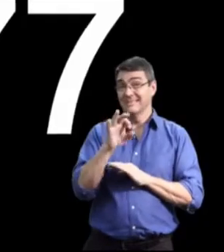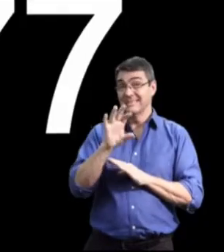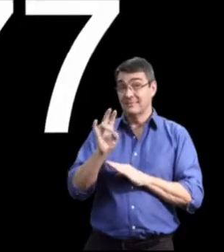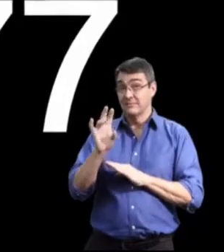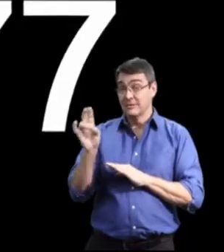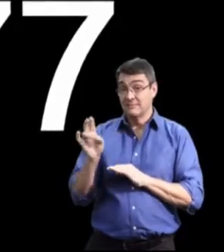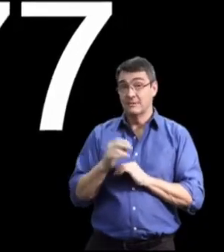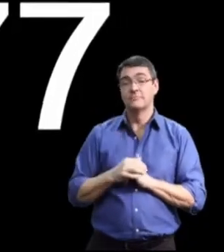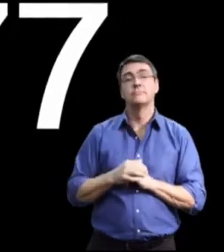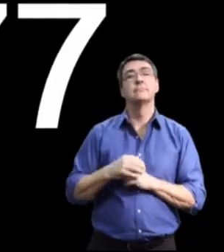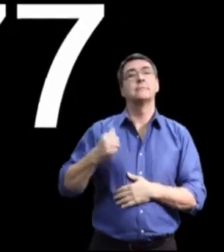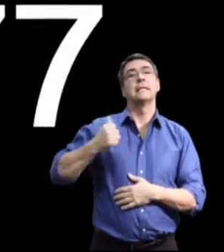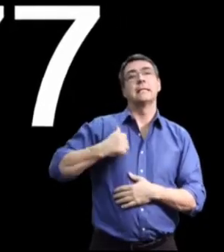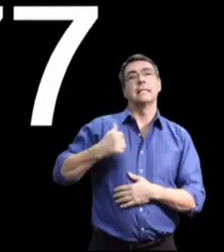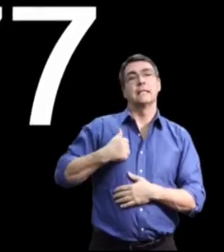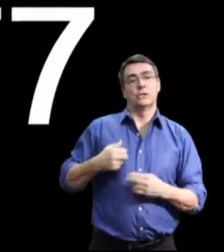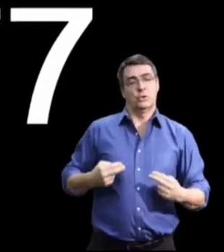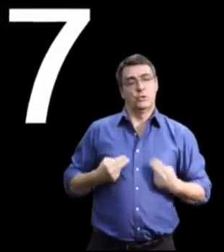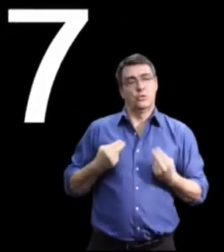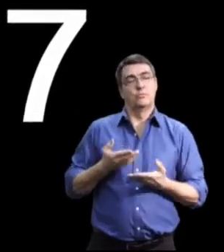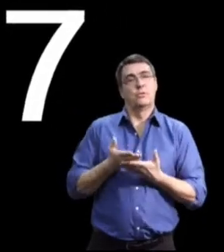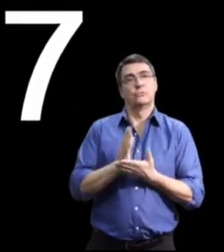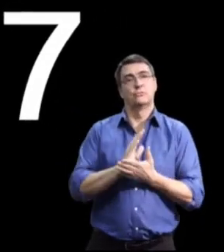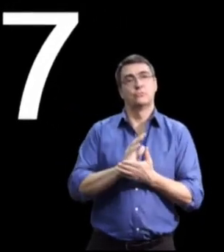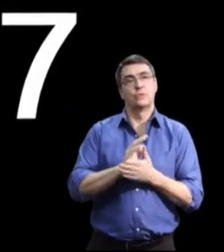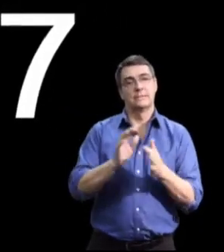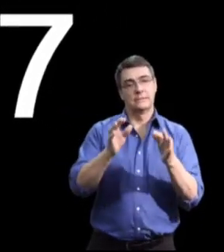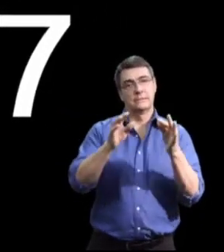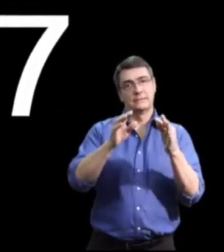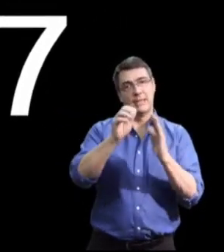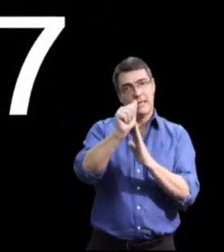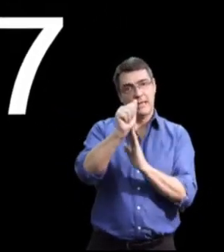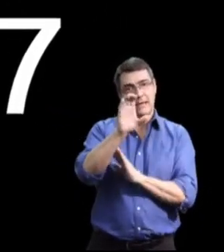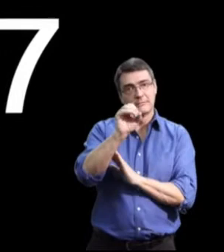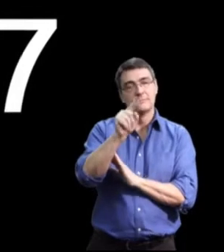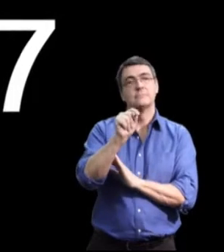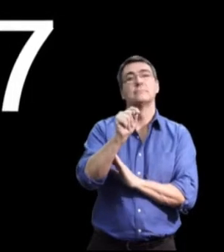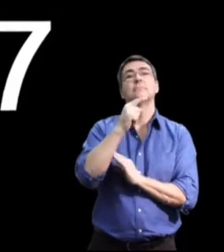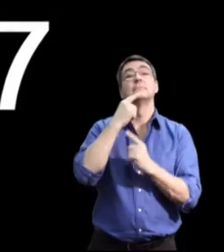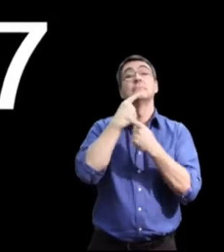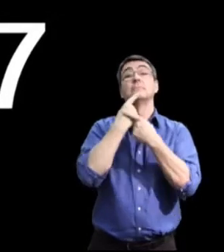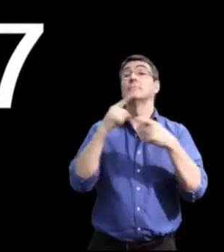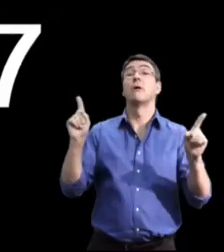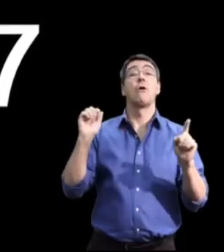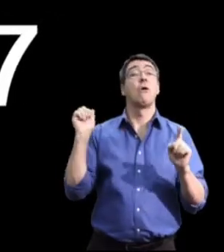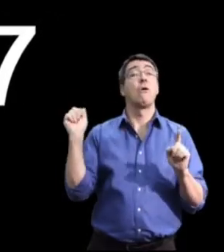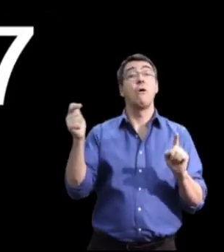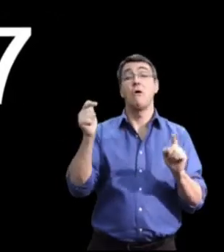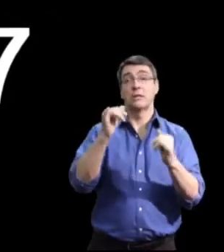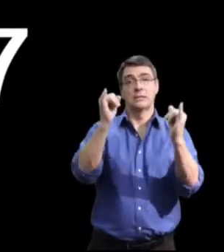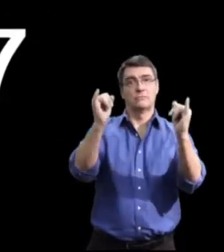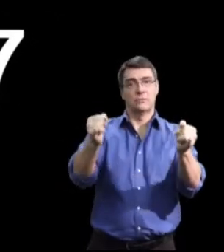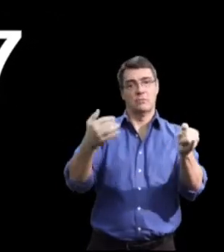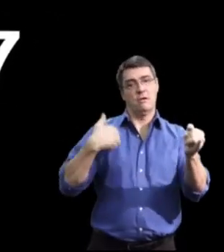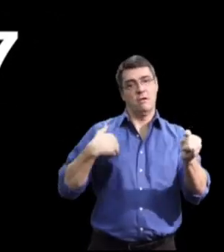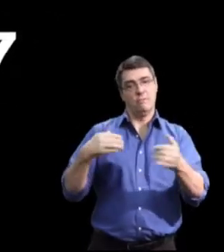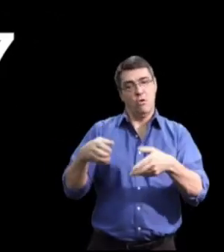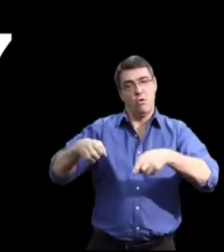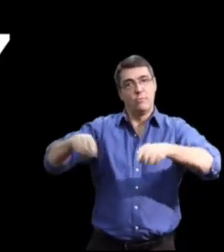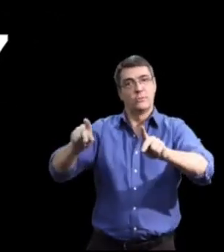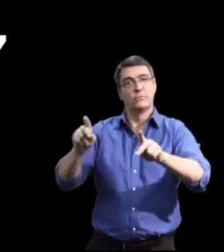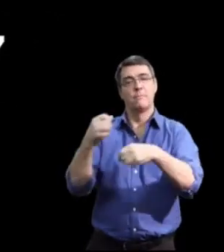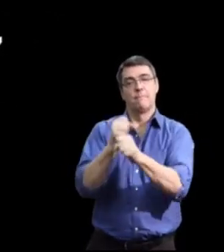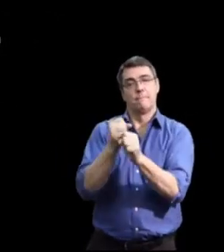In 1977, the Canadian Human Rights Act declared that all individuals should experience opportunities